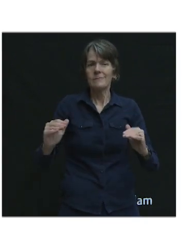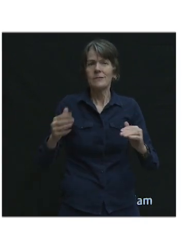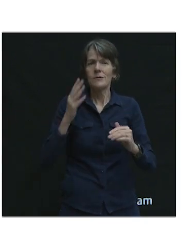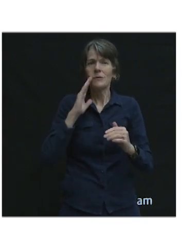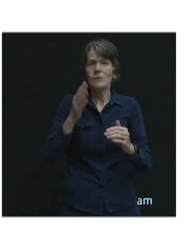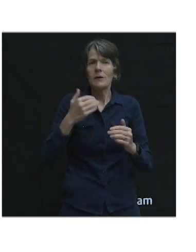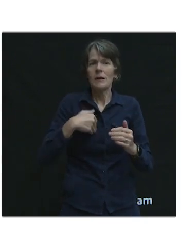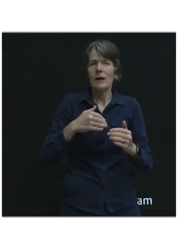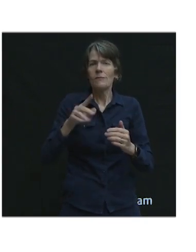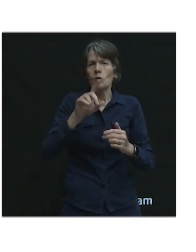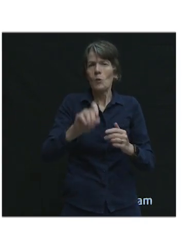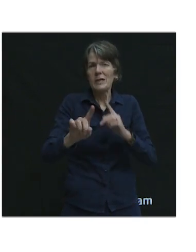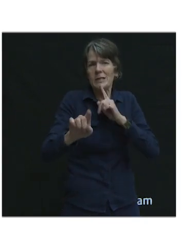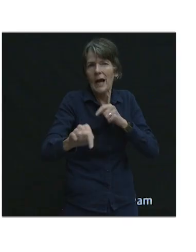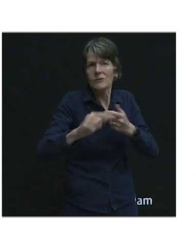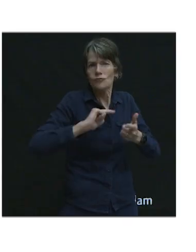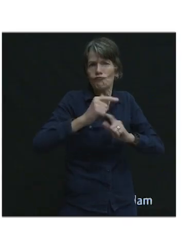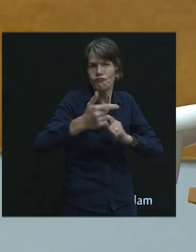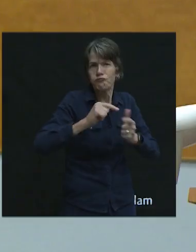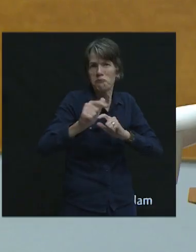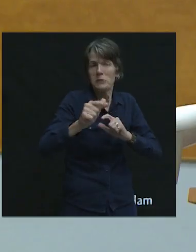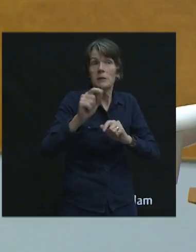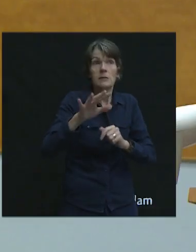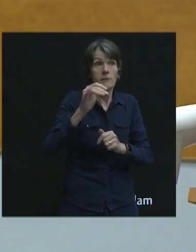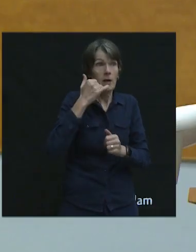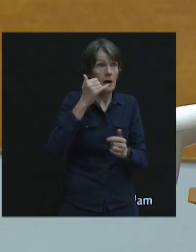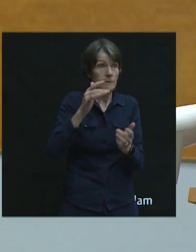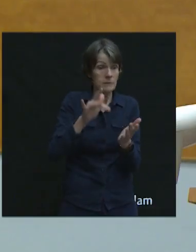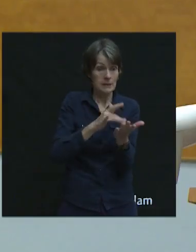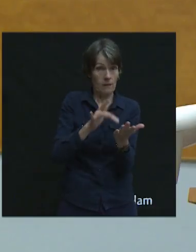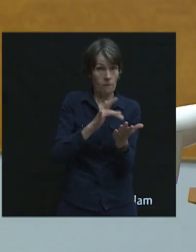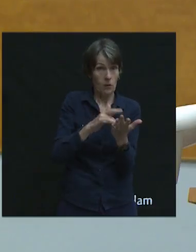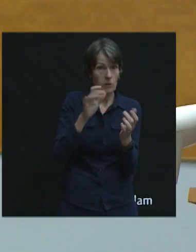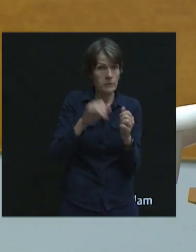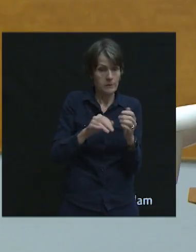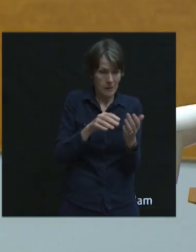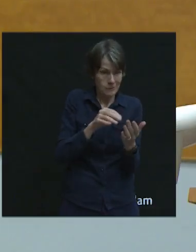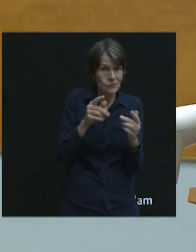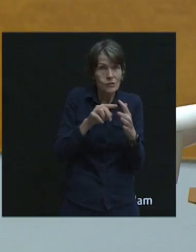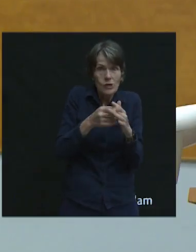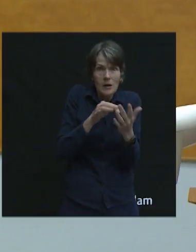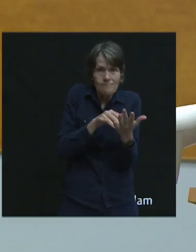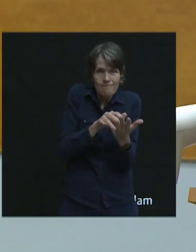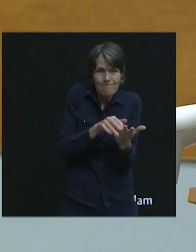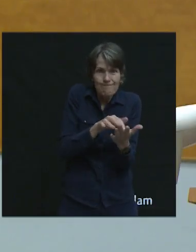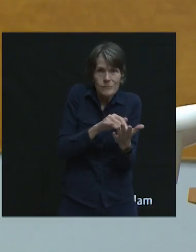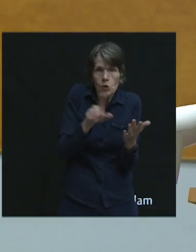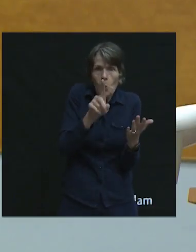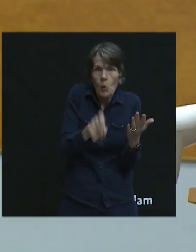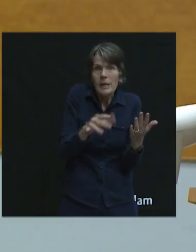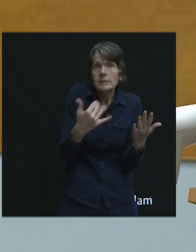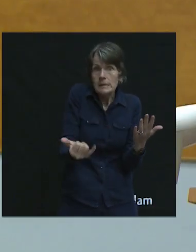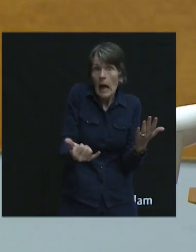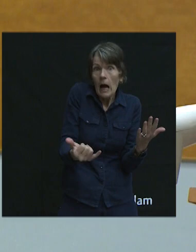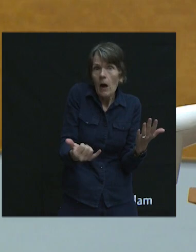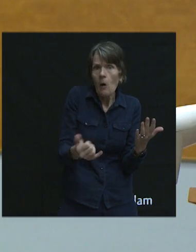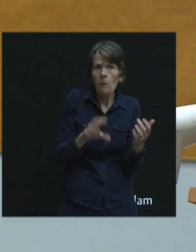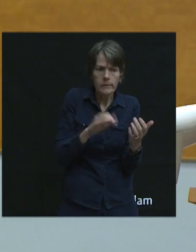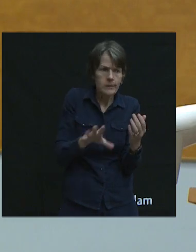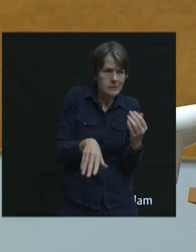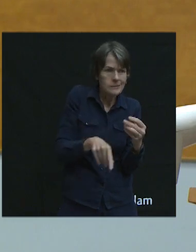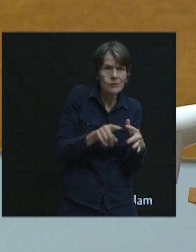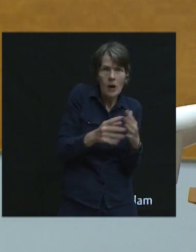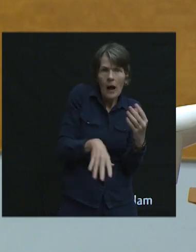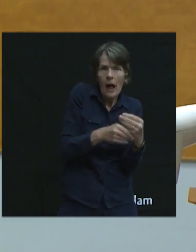Q&A. So I'll just remind you again, for those that have a phone, you can actually start putting in your questions as the panelists speak. And then again,